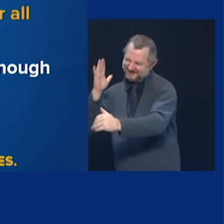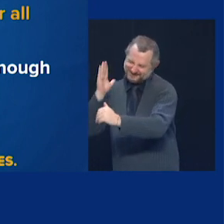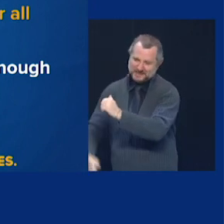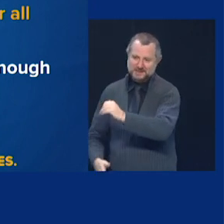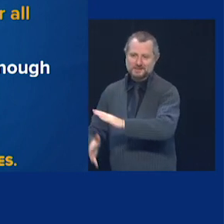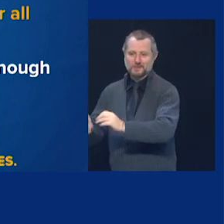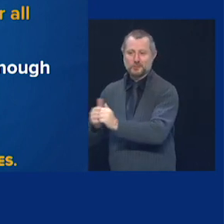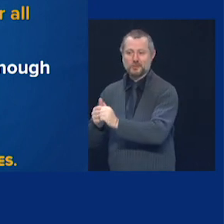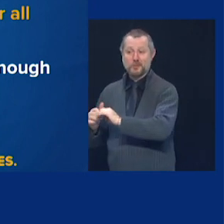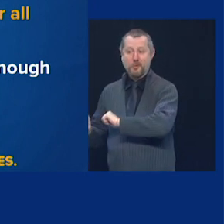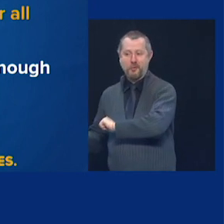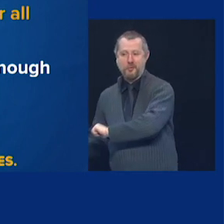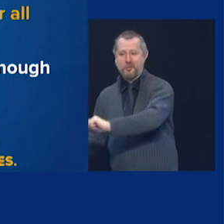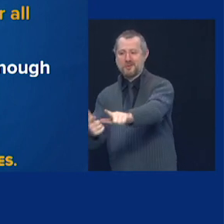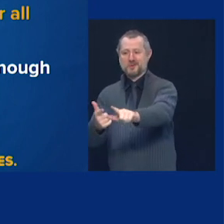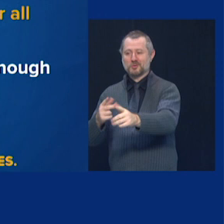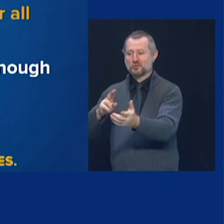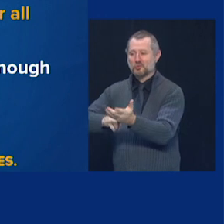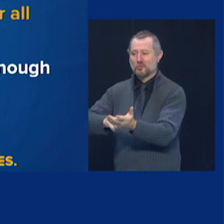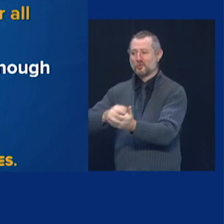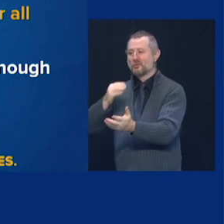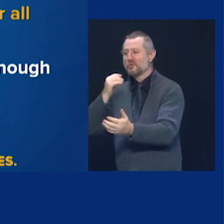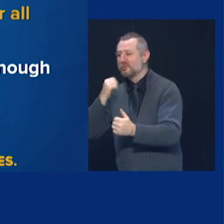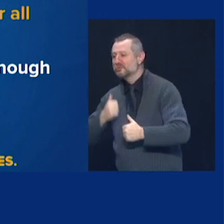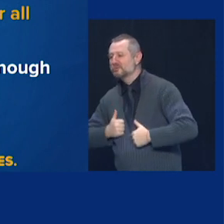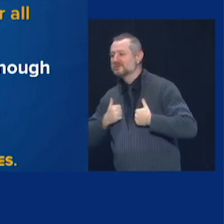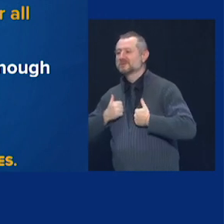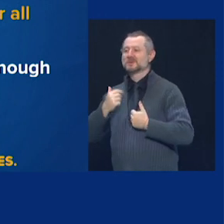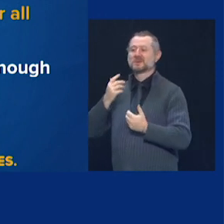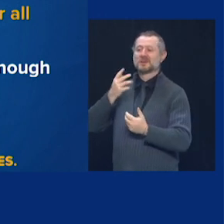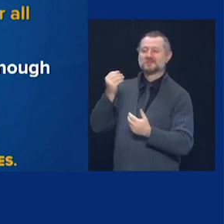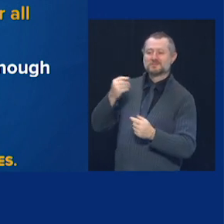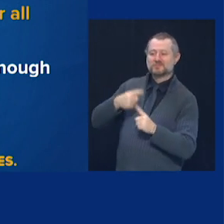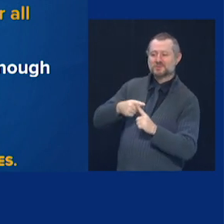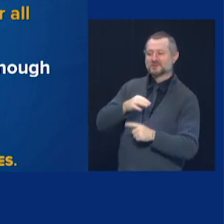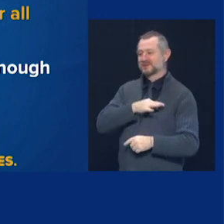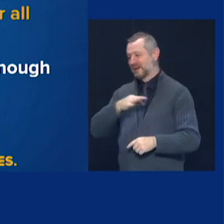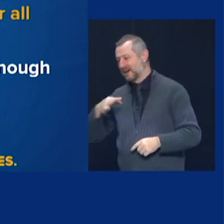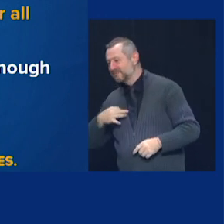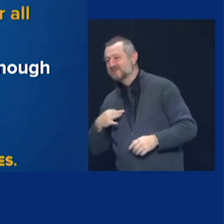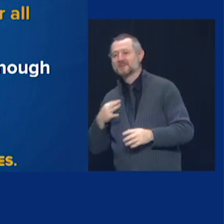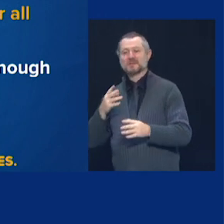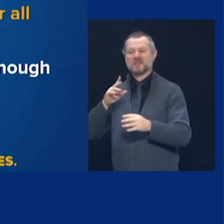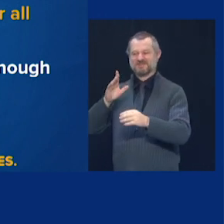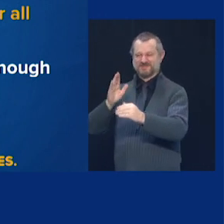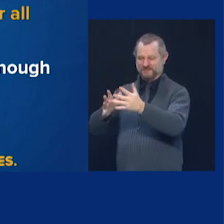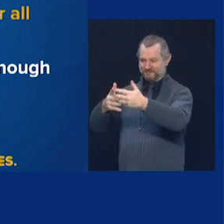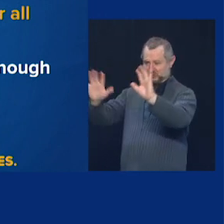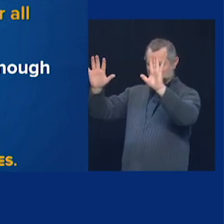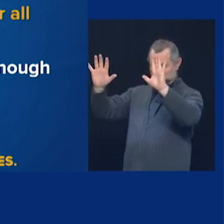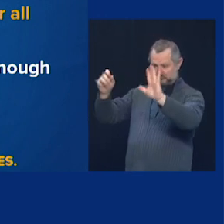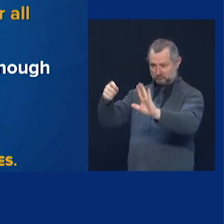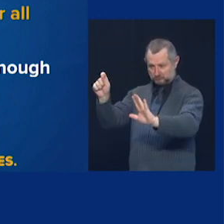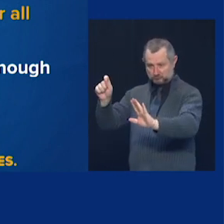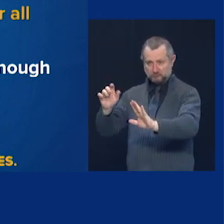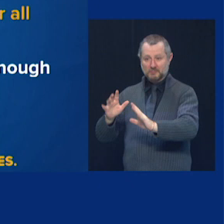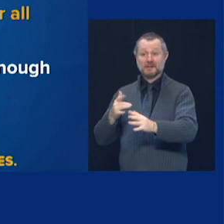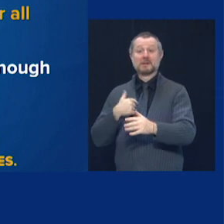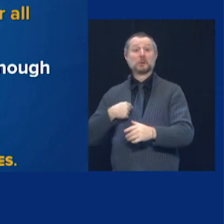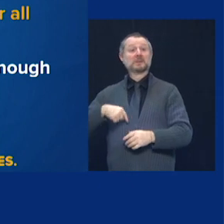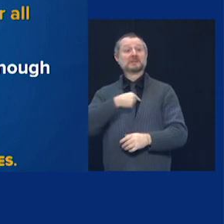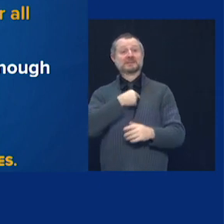residents and staff. We expect deliveries to begin next week.